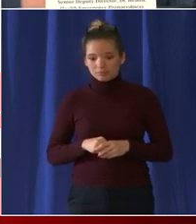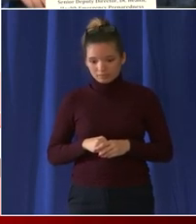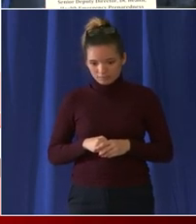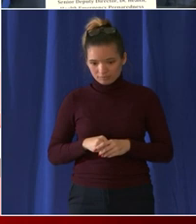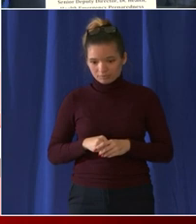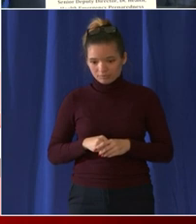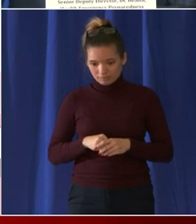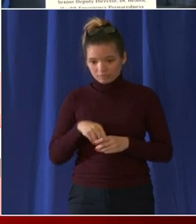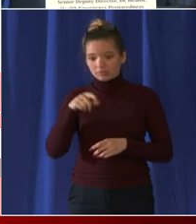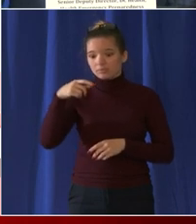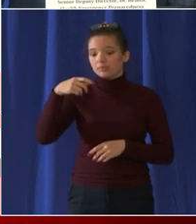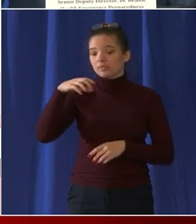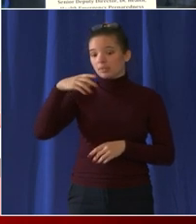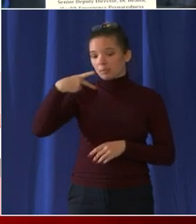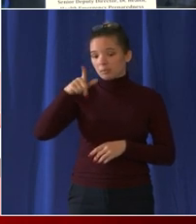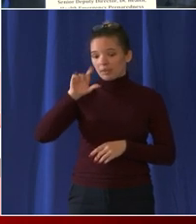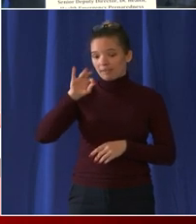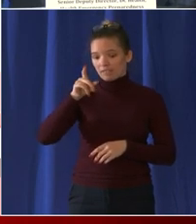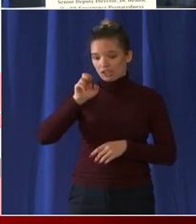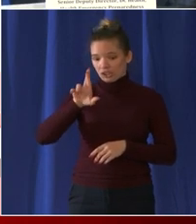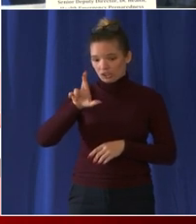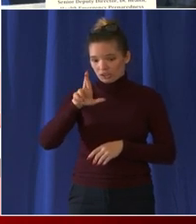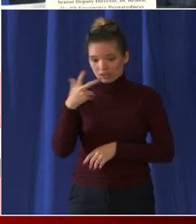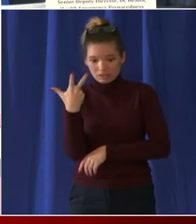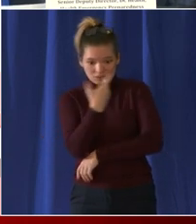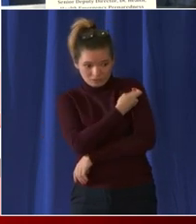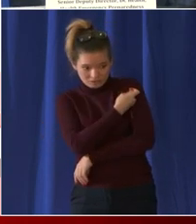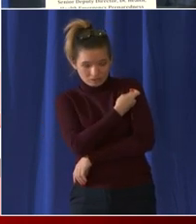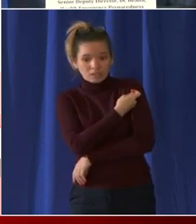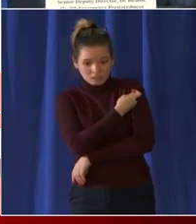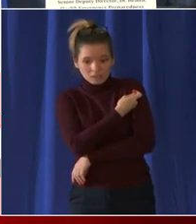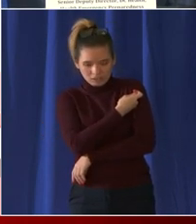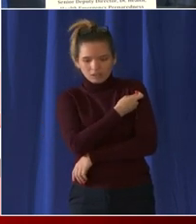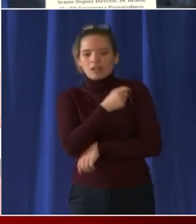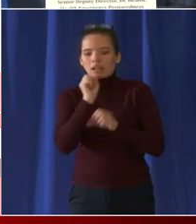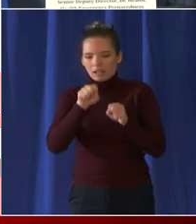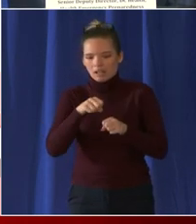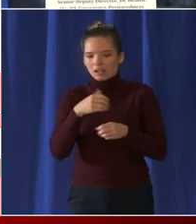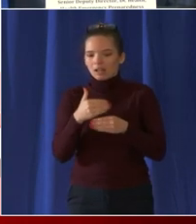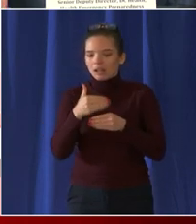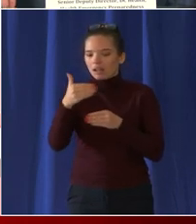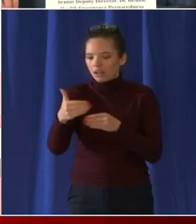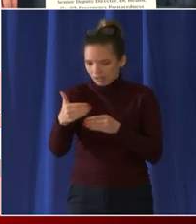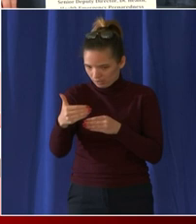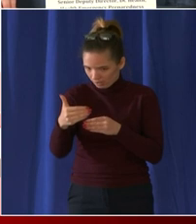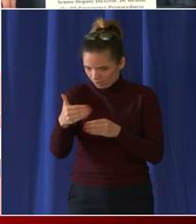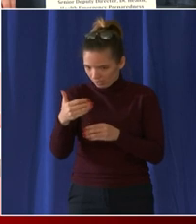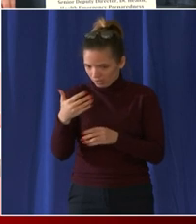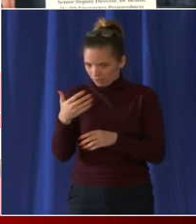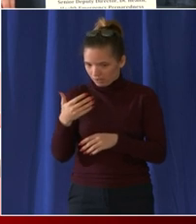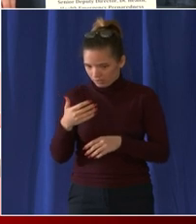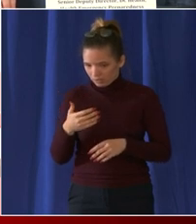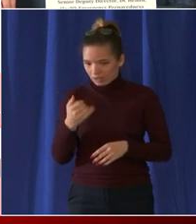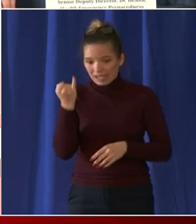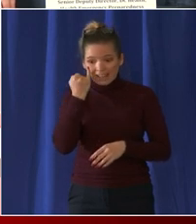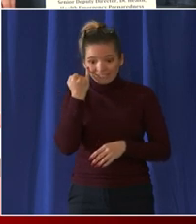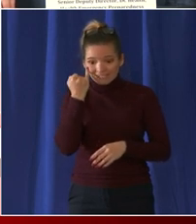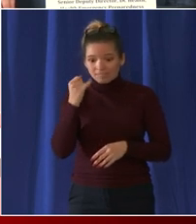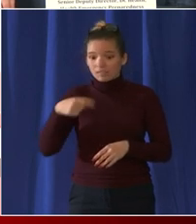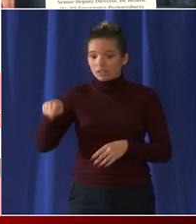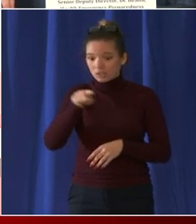and so we want individuals who have not yet gotten boosted to go and get their booster that we also